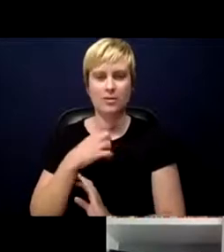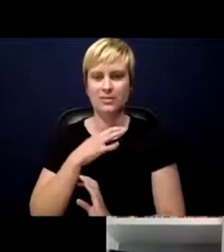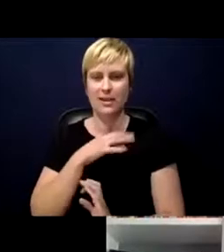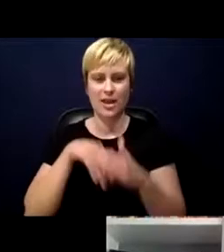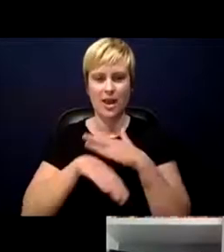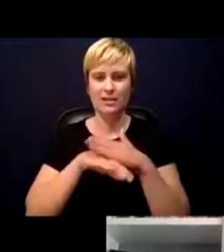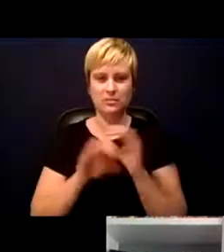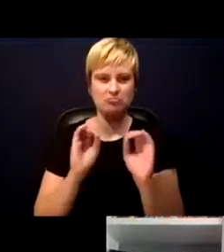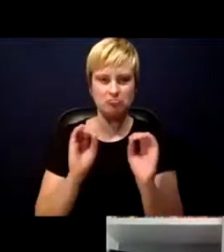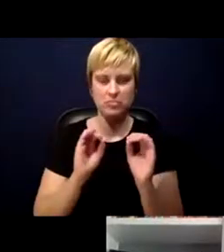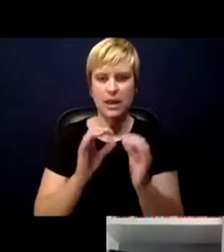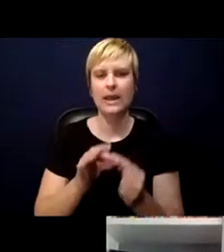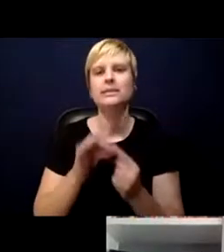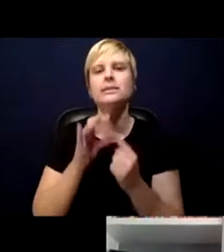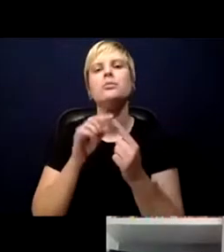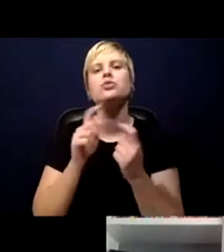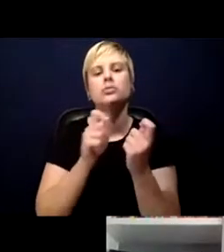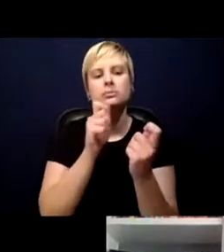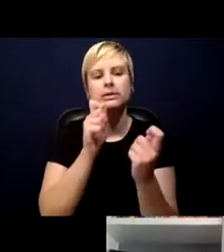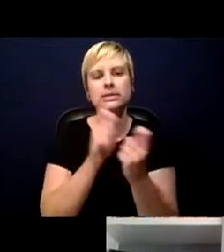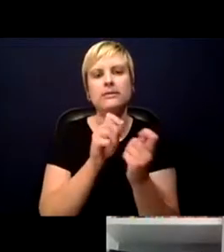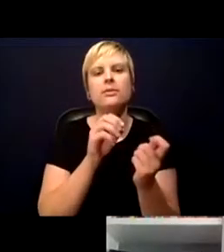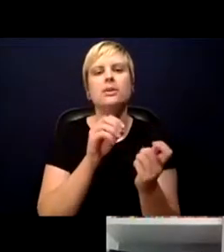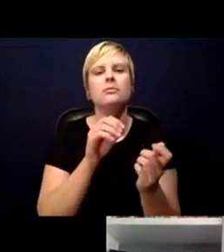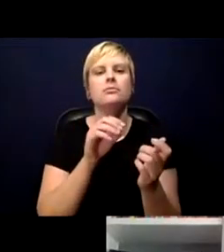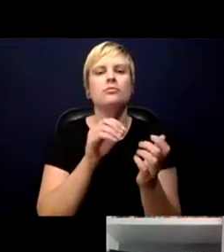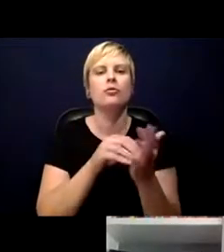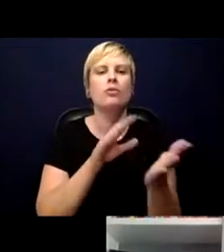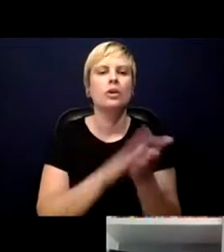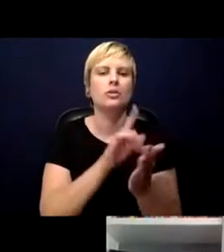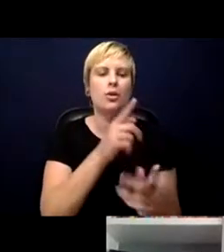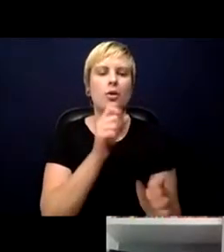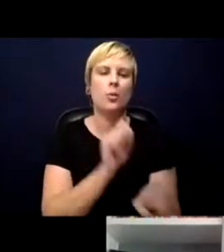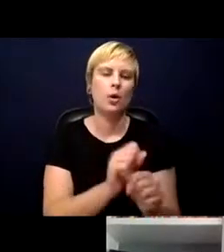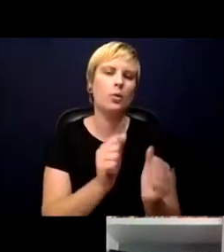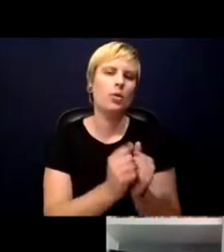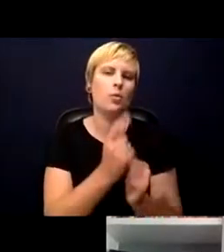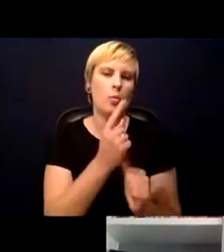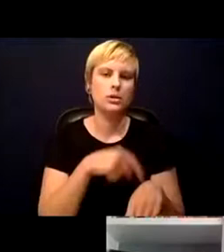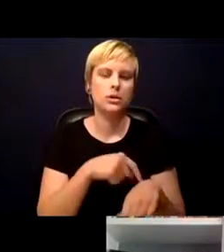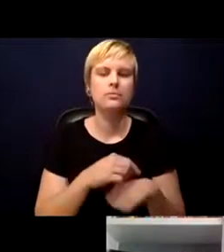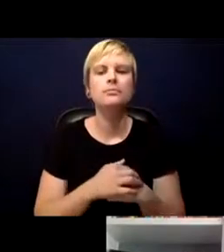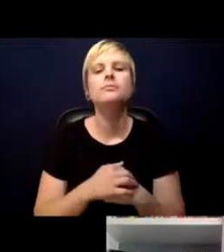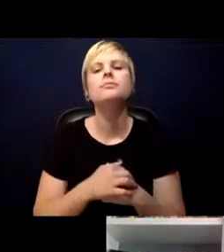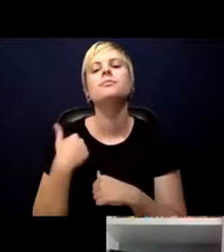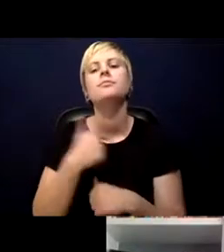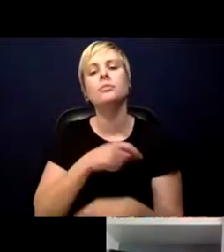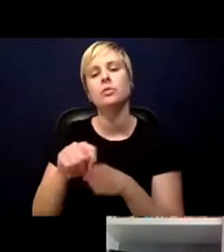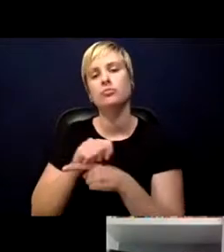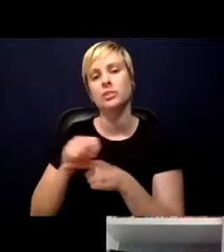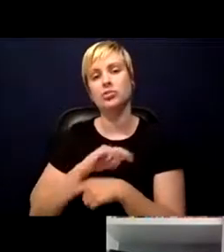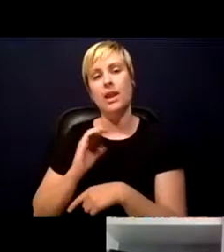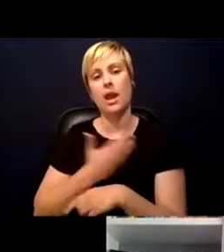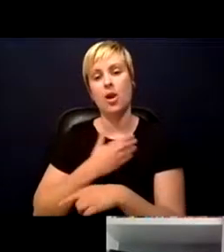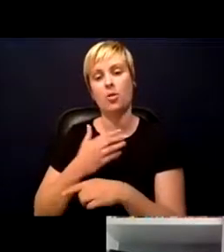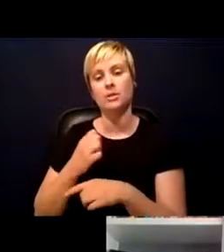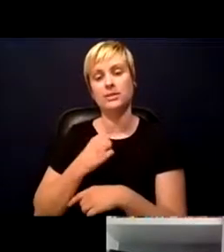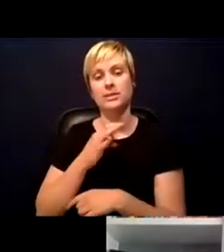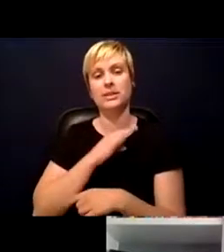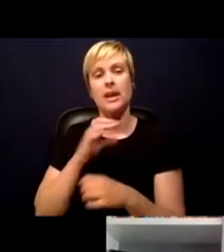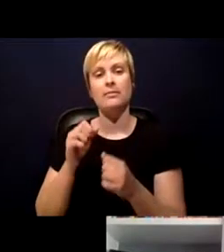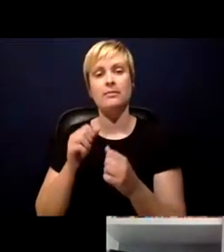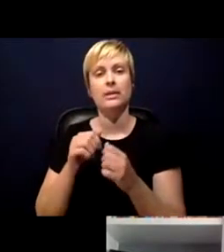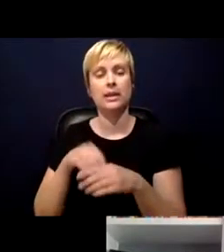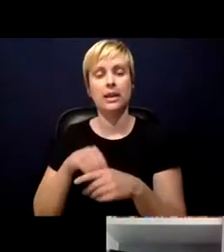particular records that they're working with at any time. As well, we train our staff in confidentiality and